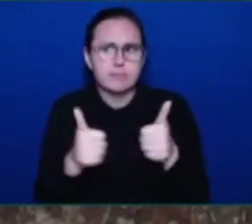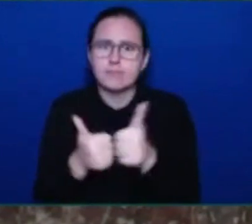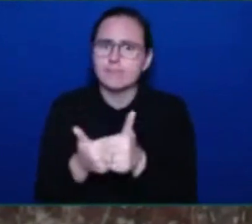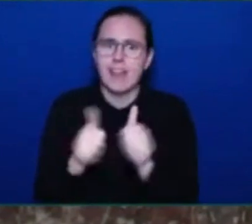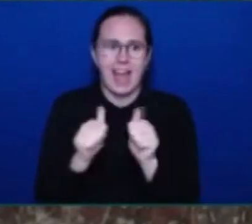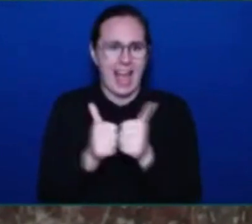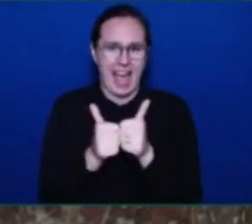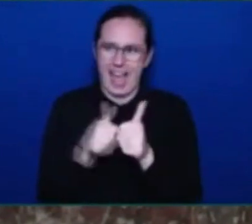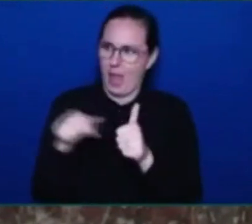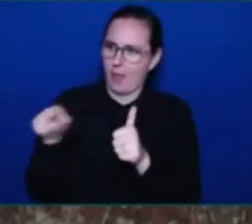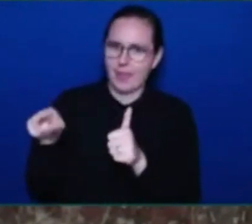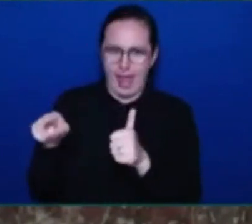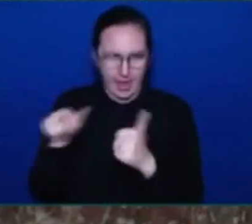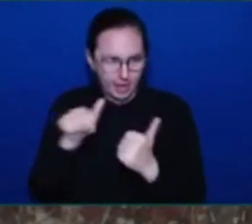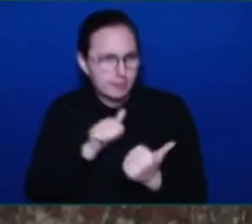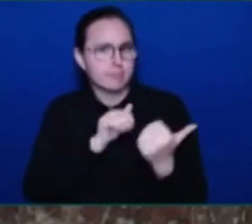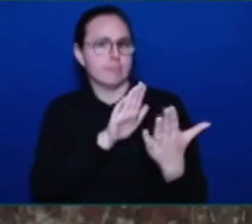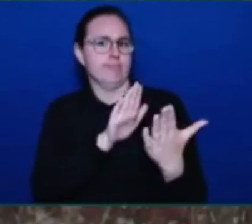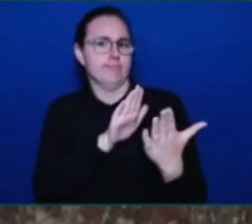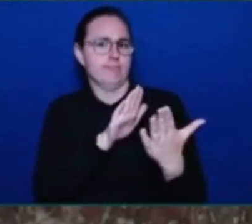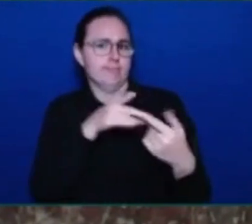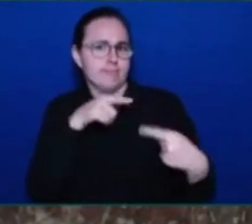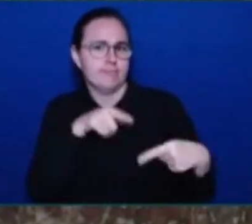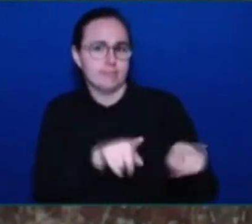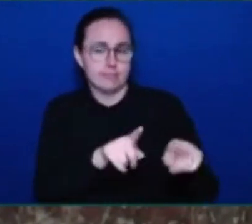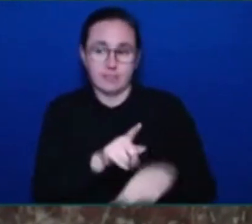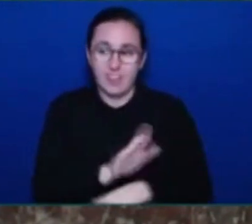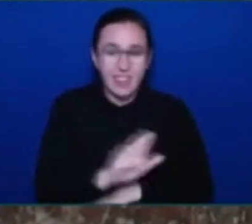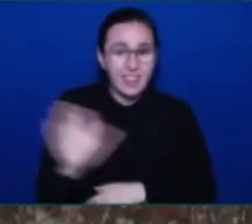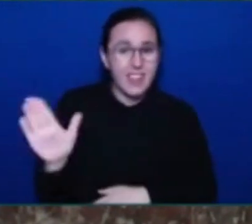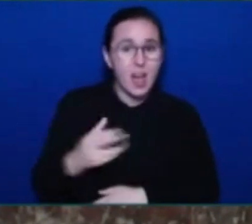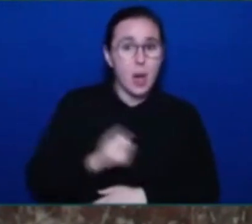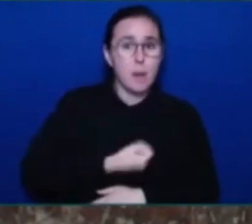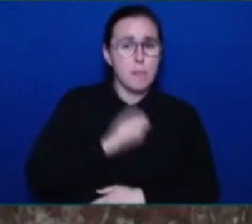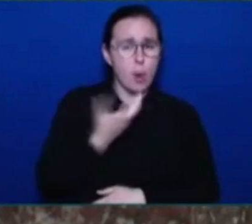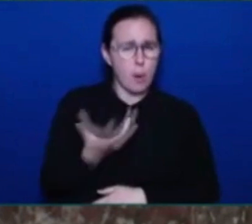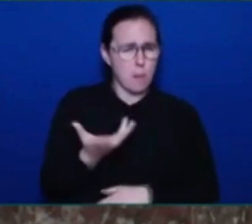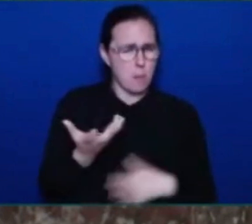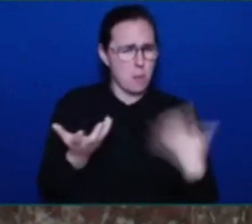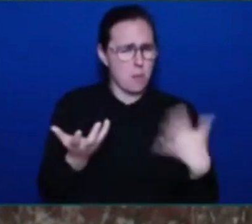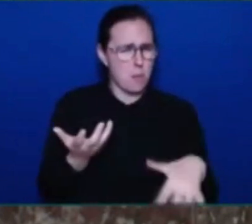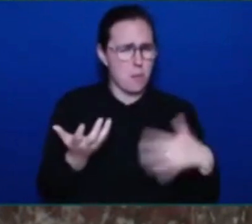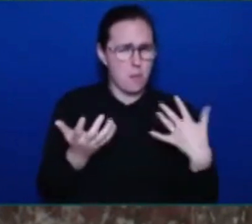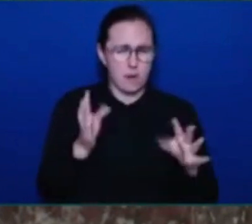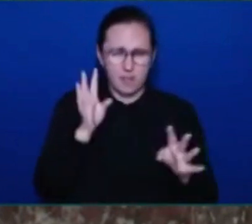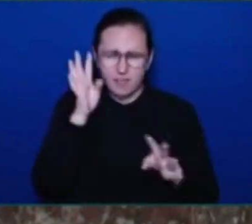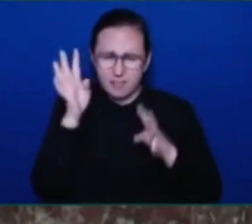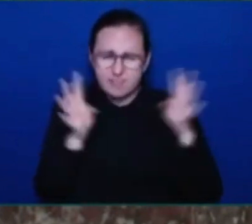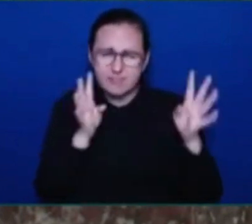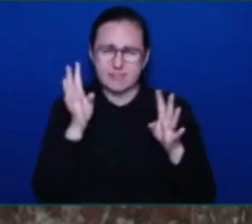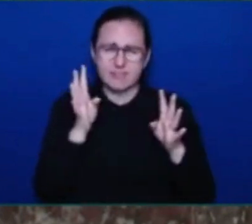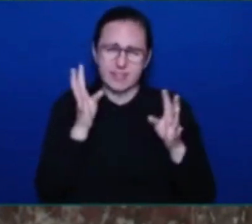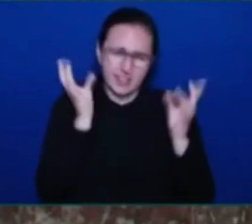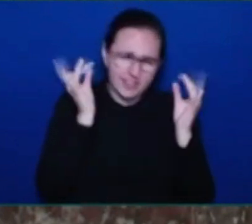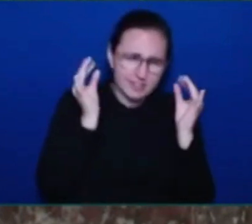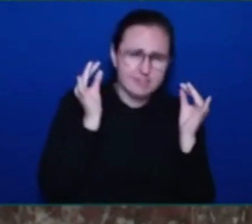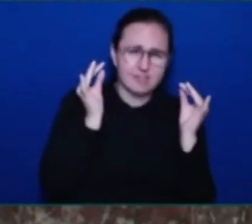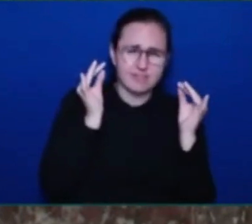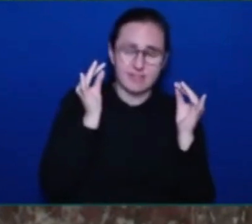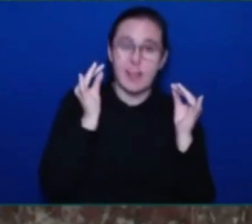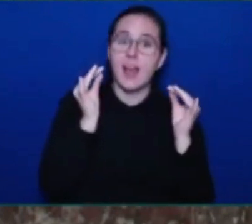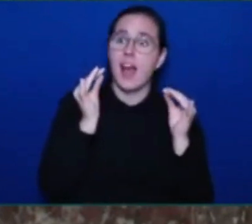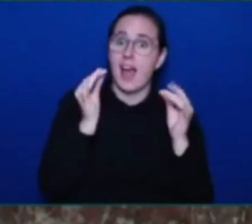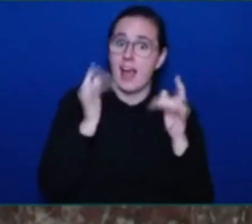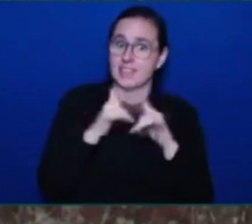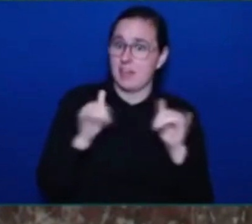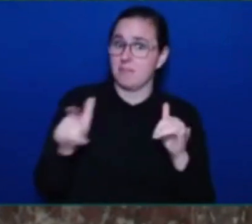reflective, but a lot of them also conveyed concern for the future. As we look